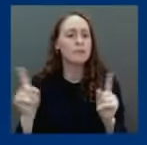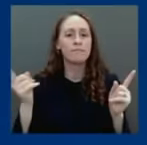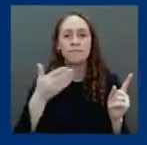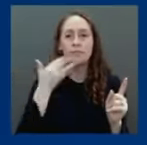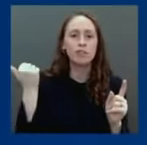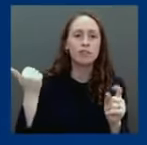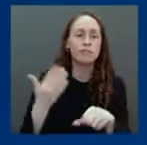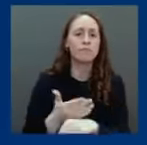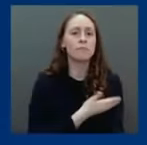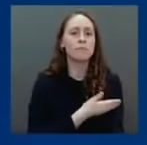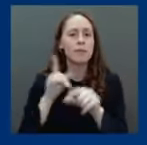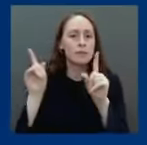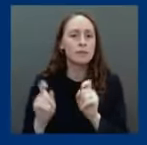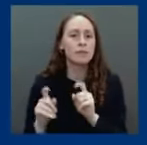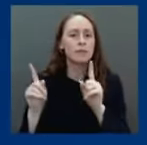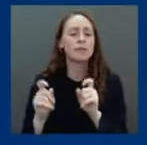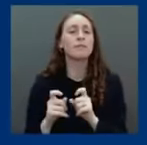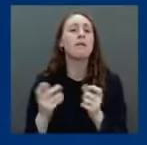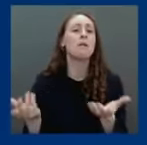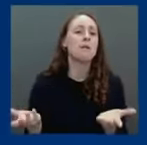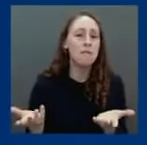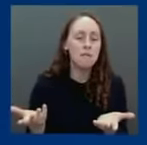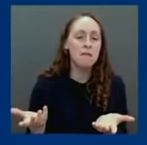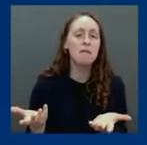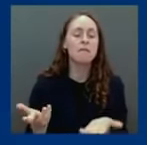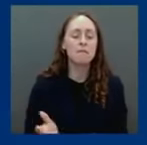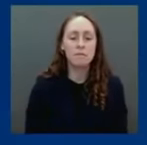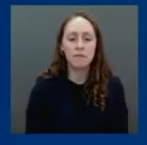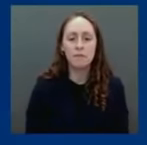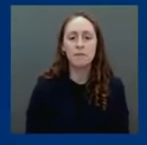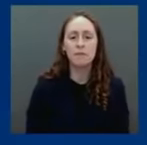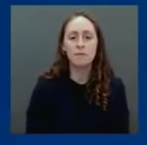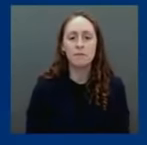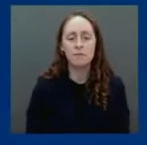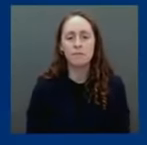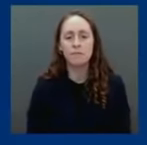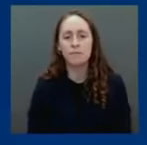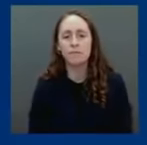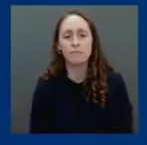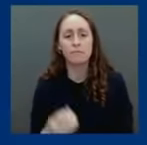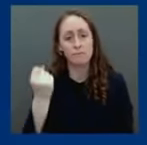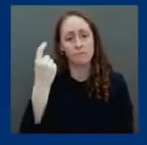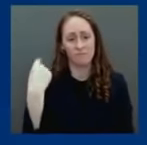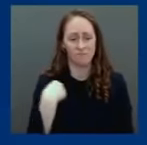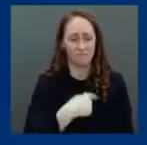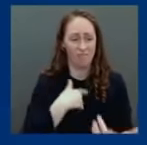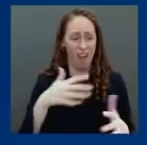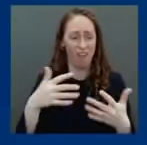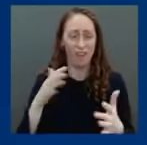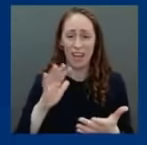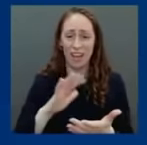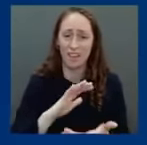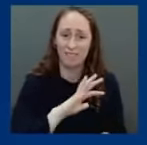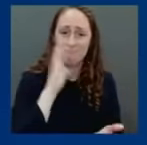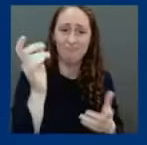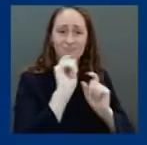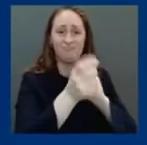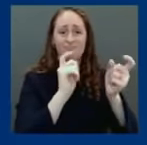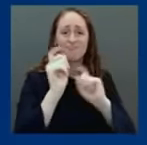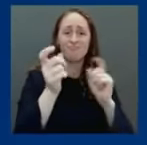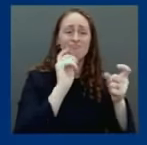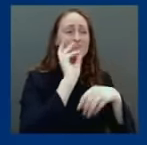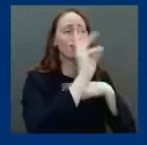billion doses donated to the world, but to continue to lead that effort to vaccinate the world. So we will be